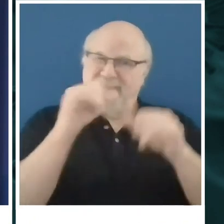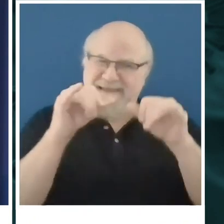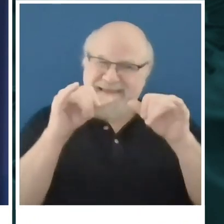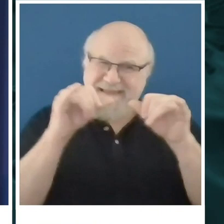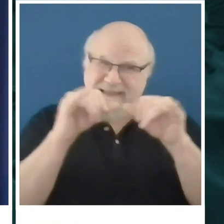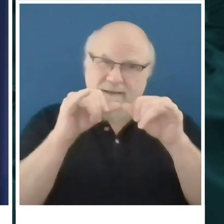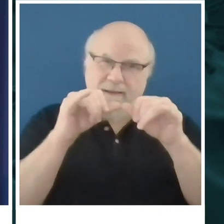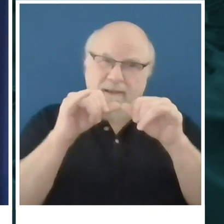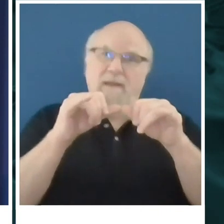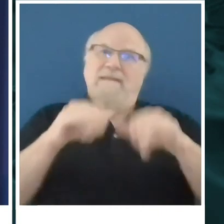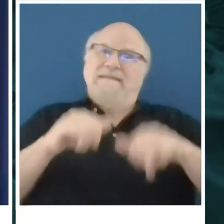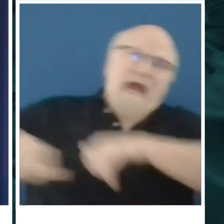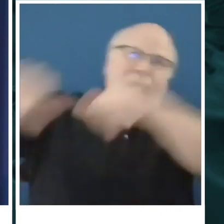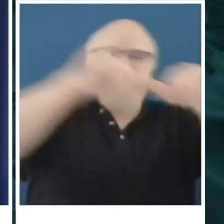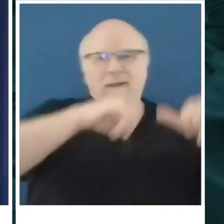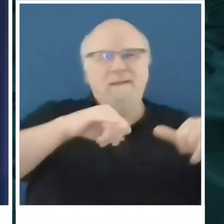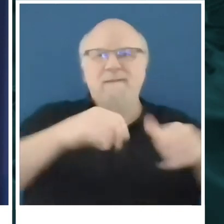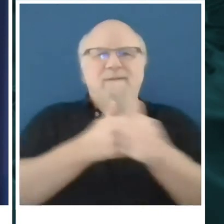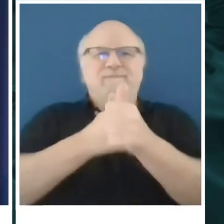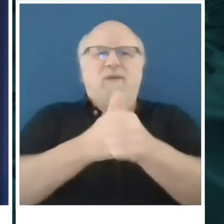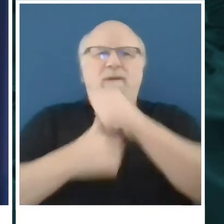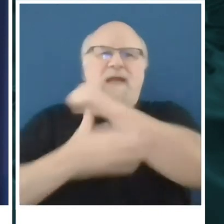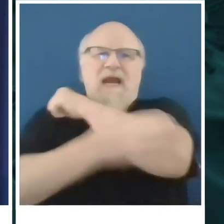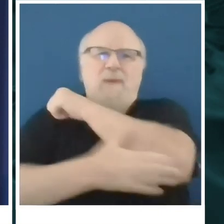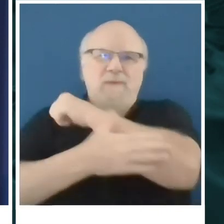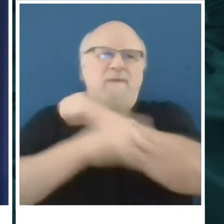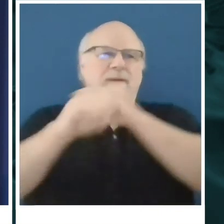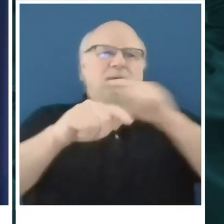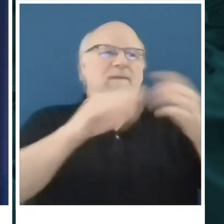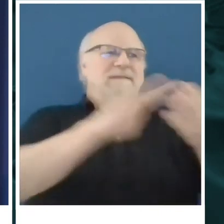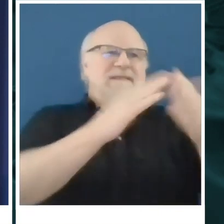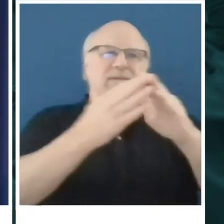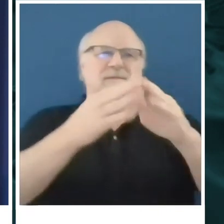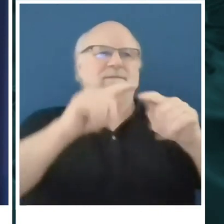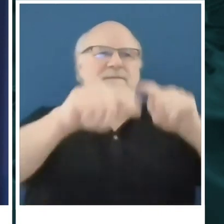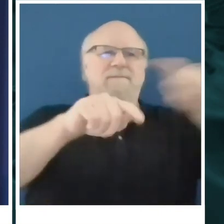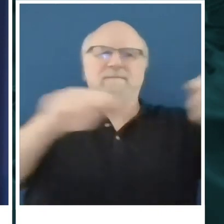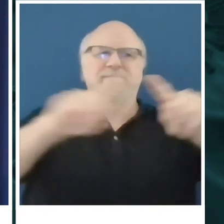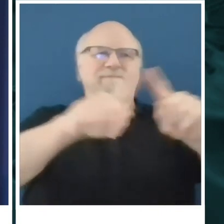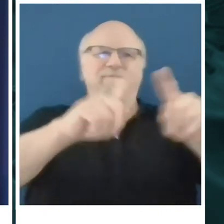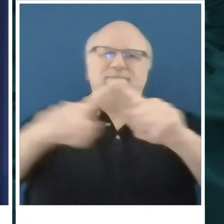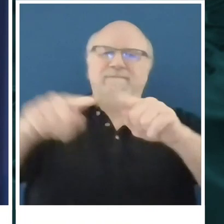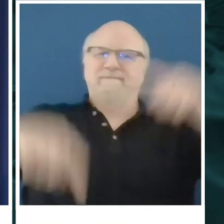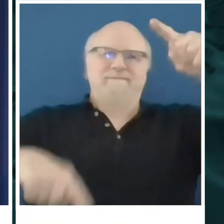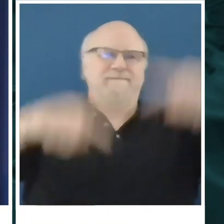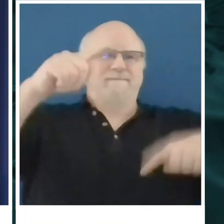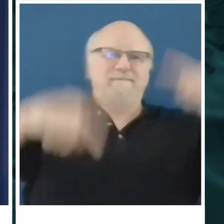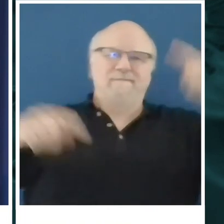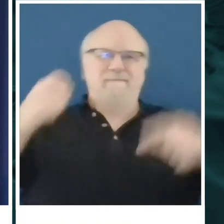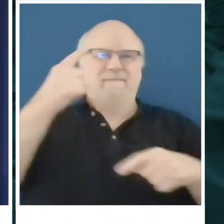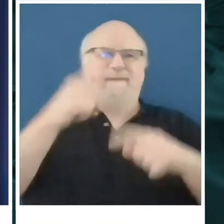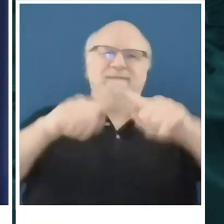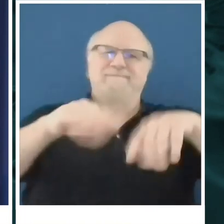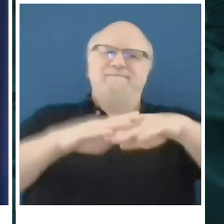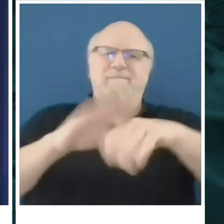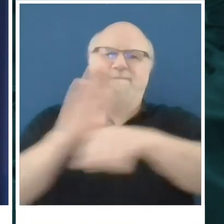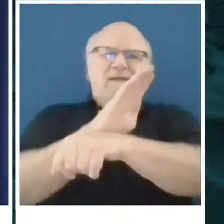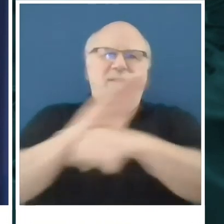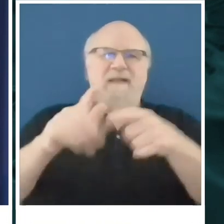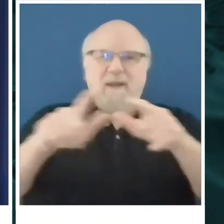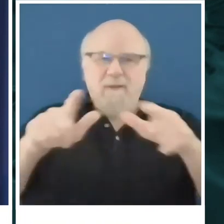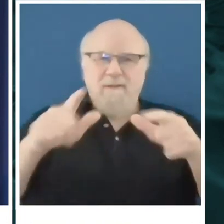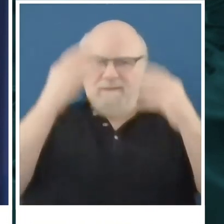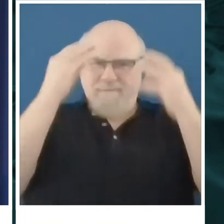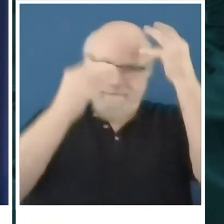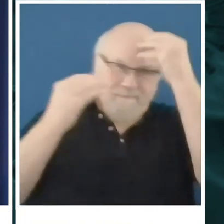based on population densities, population per square mile, the types of businesses, et cetera. And we'll be considering all that as a city as we move